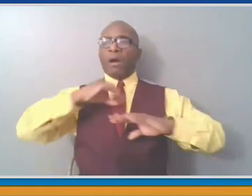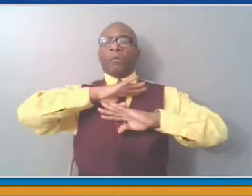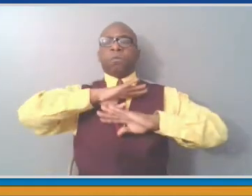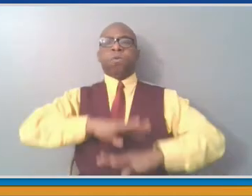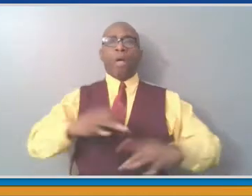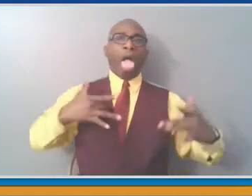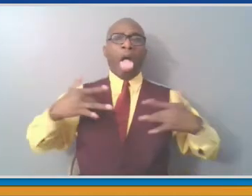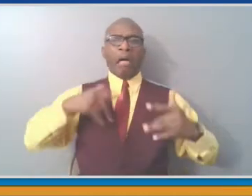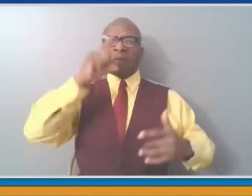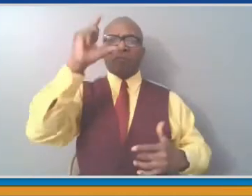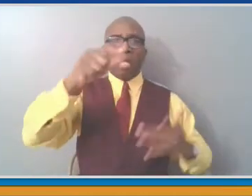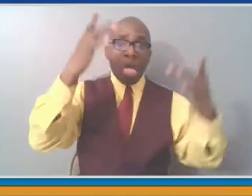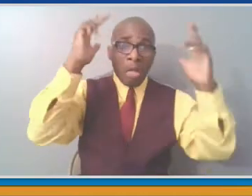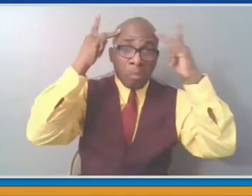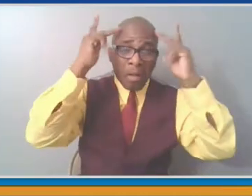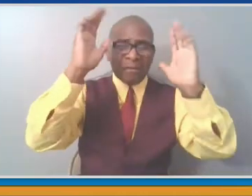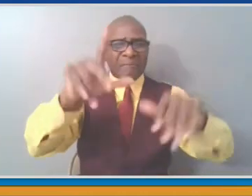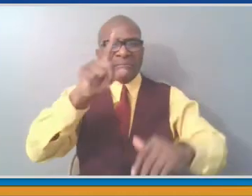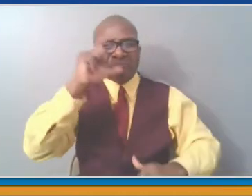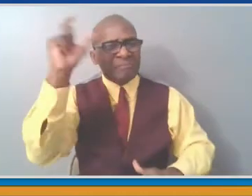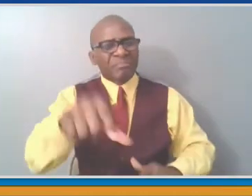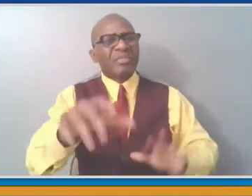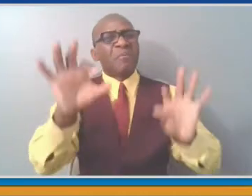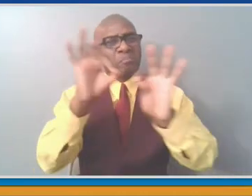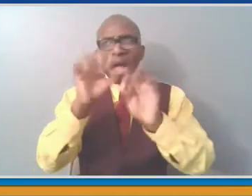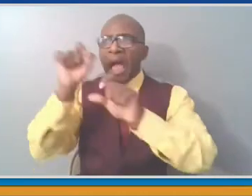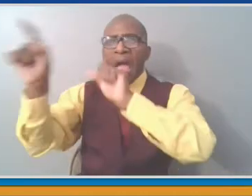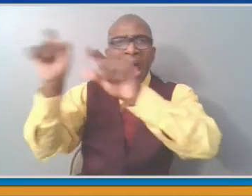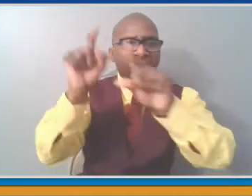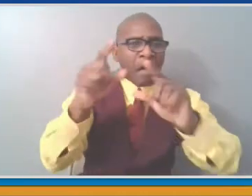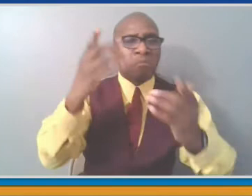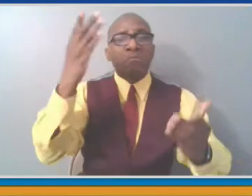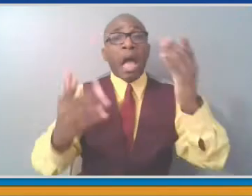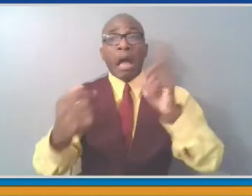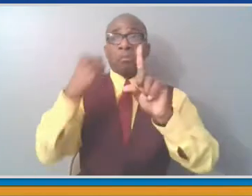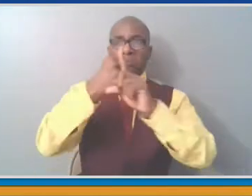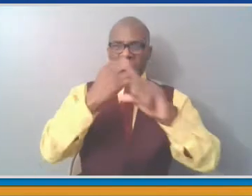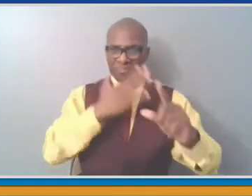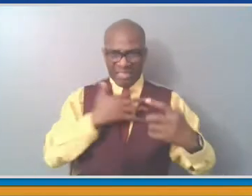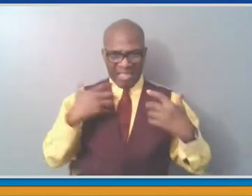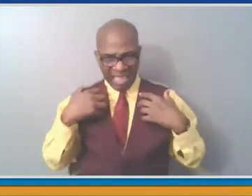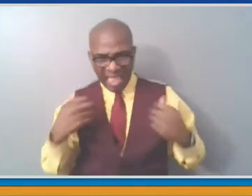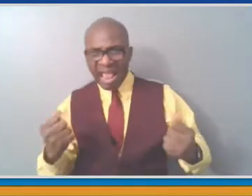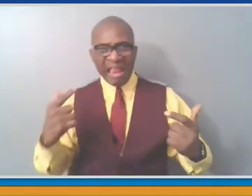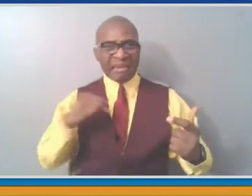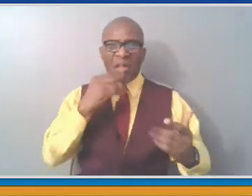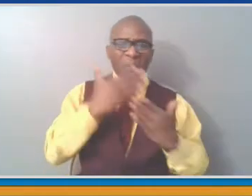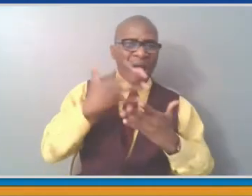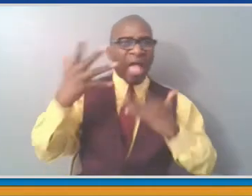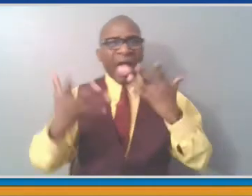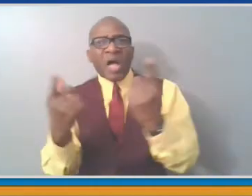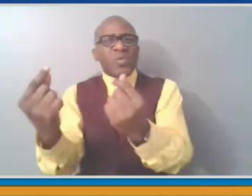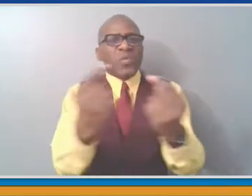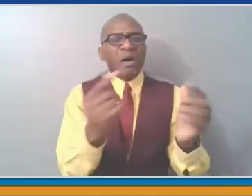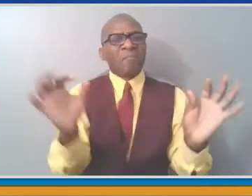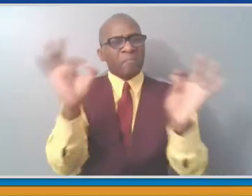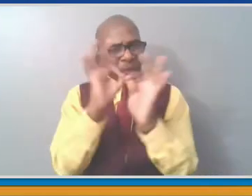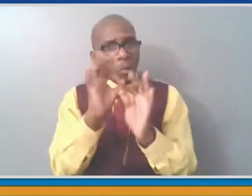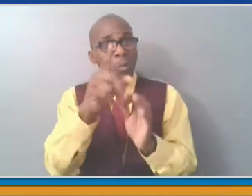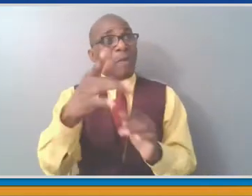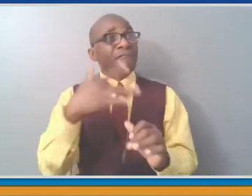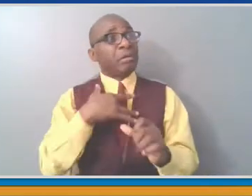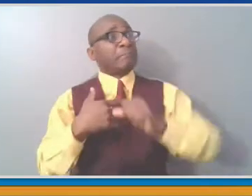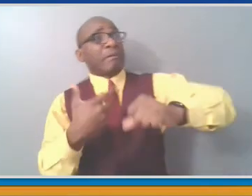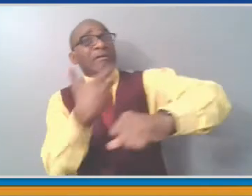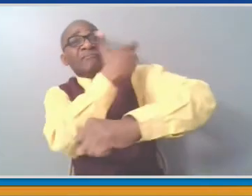or without putting the health of others at risk. And of course, it's not just about individualized impacts. Getting the vaccine